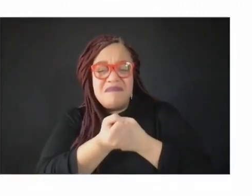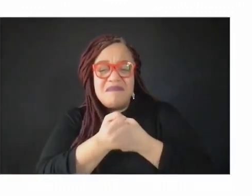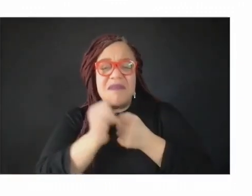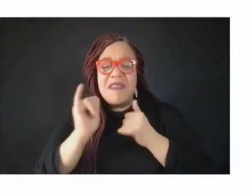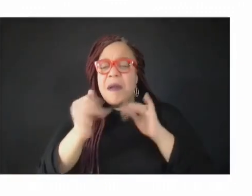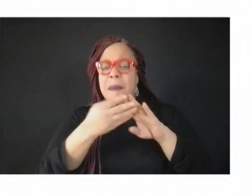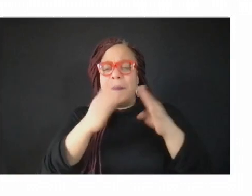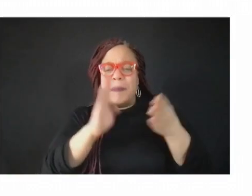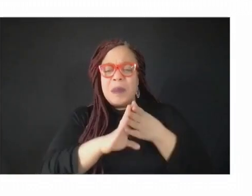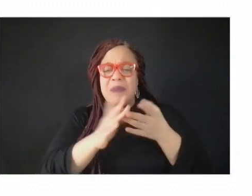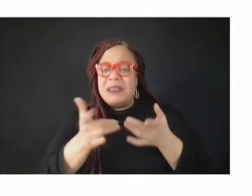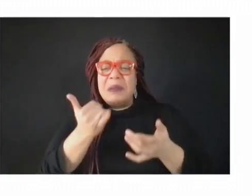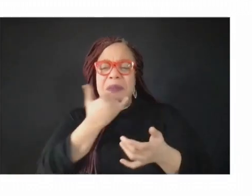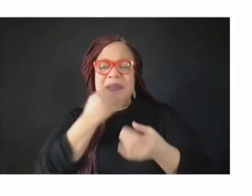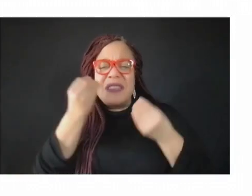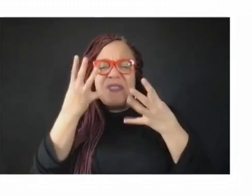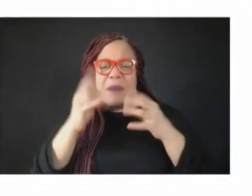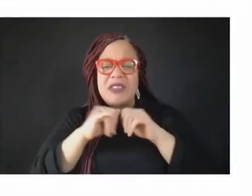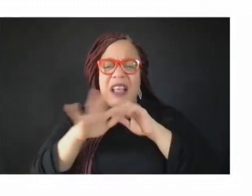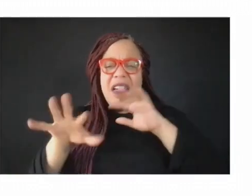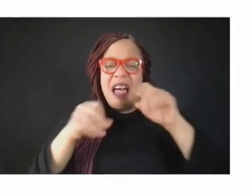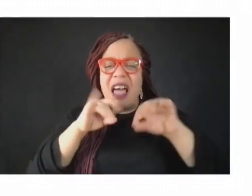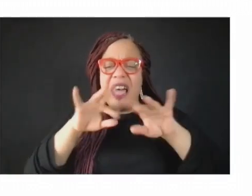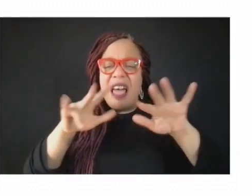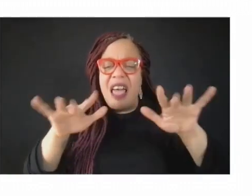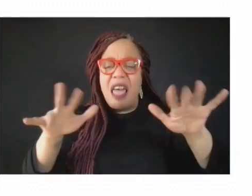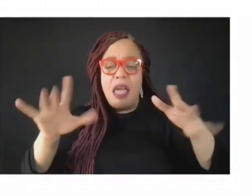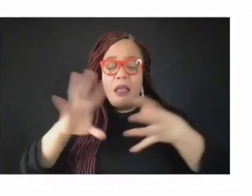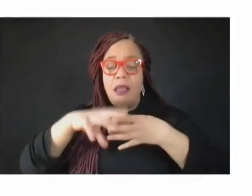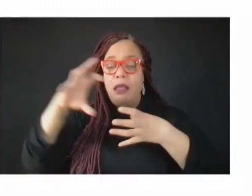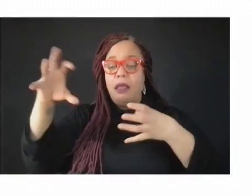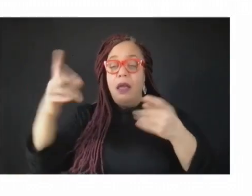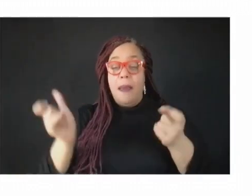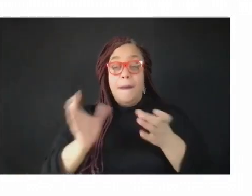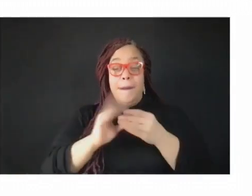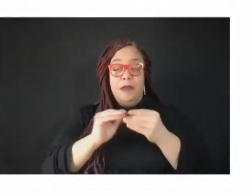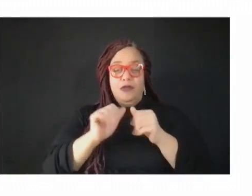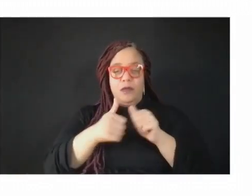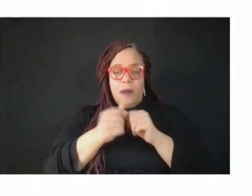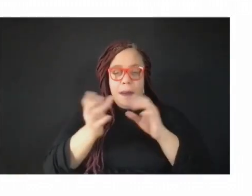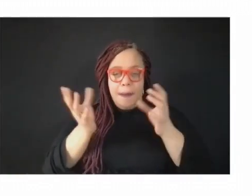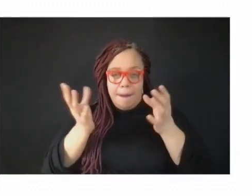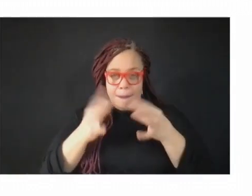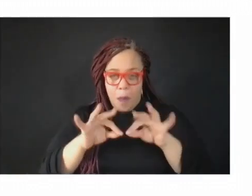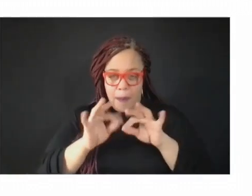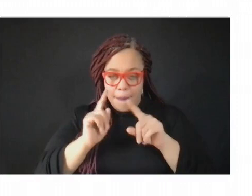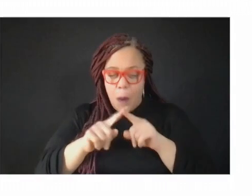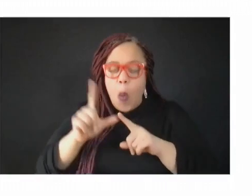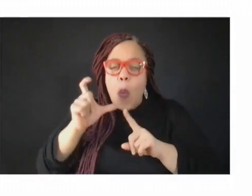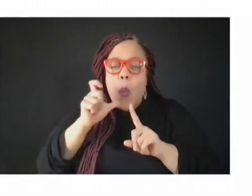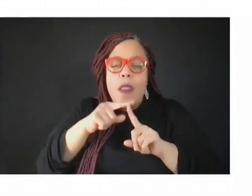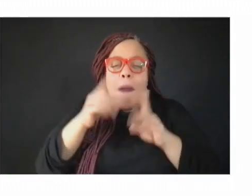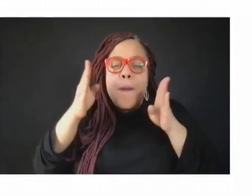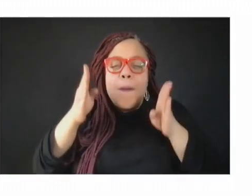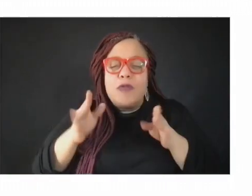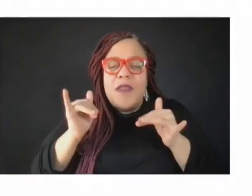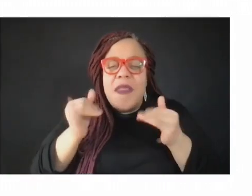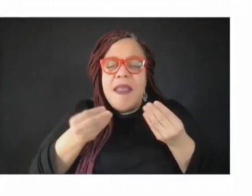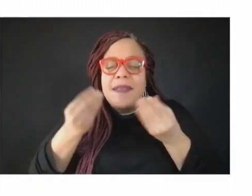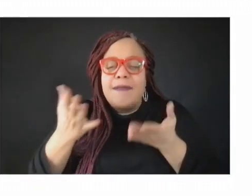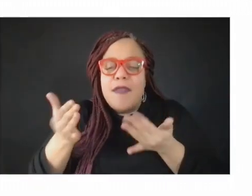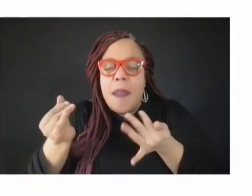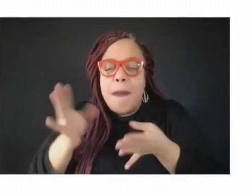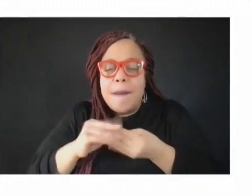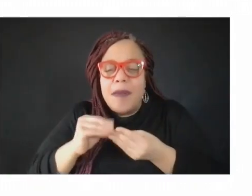but also the messenger. Barbers and stylists are trustworthy messengers. They can be our partners. Number three, we need to learn from COVID-19